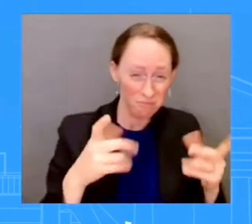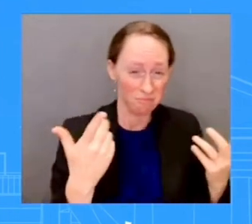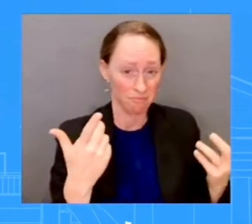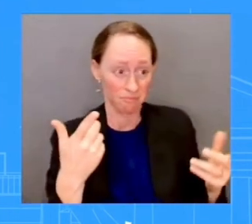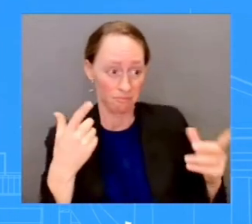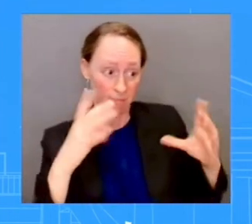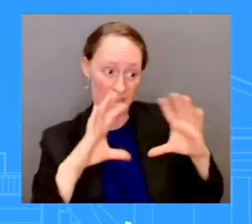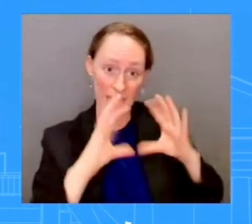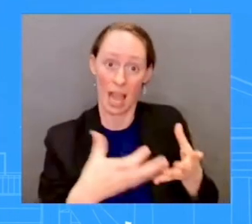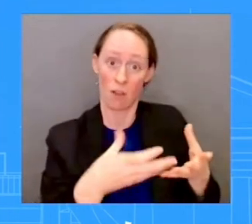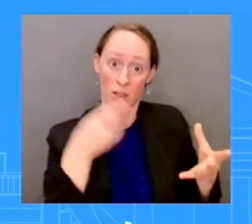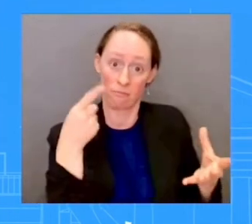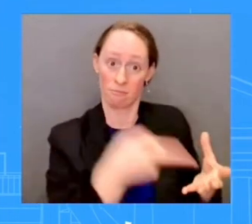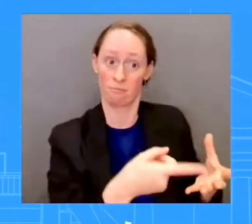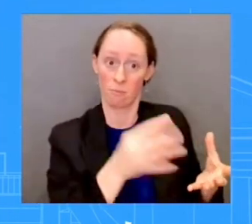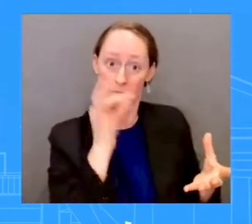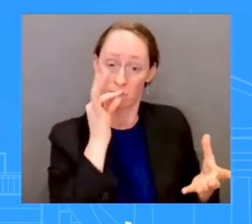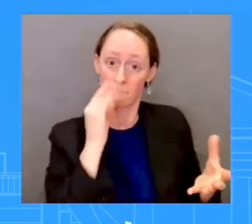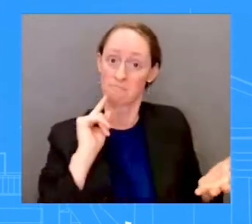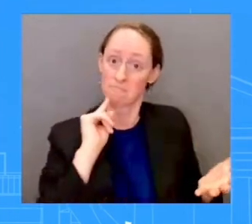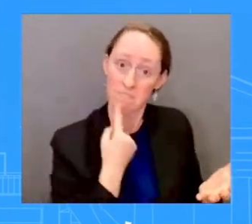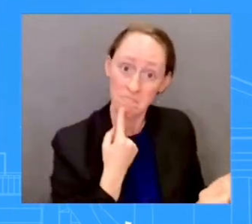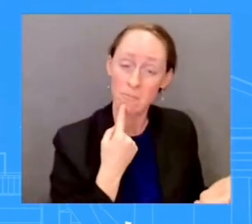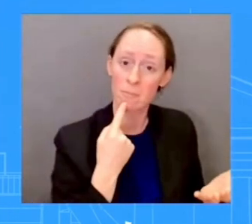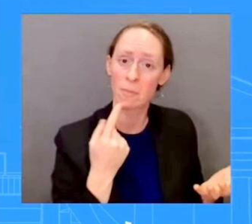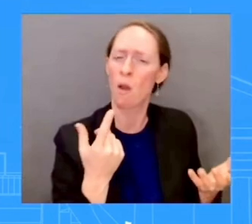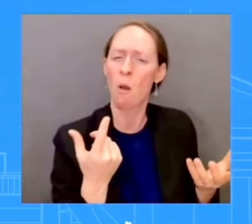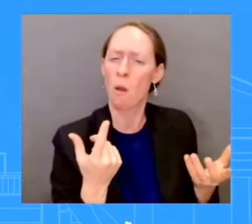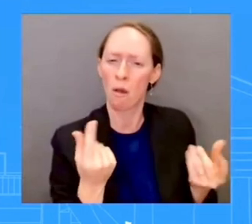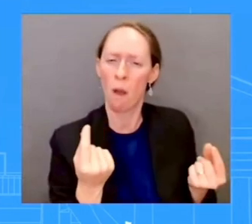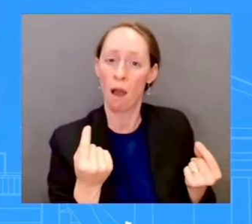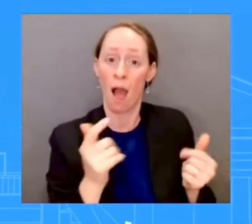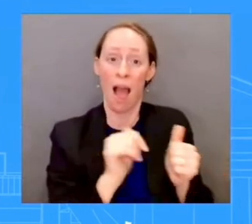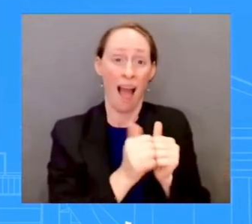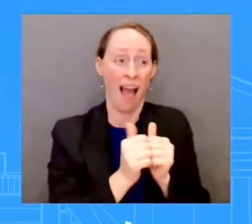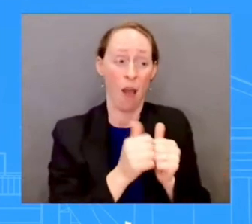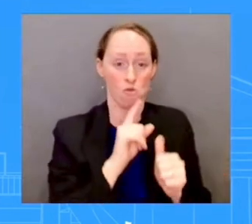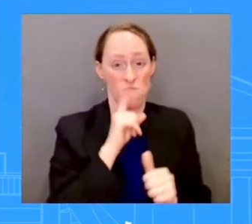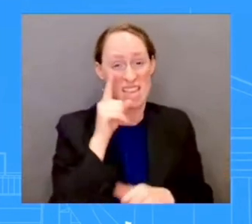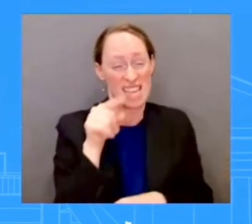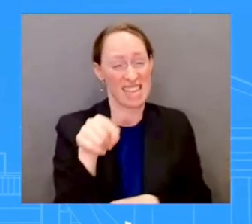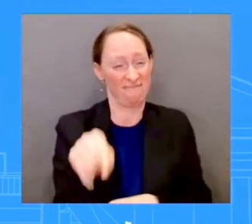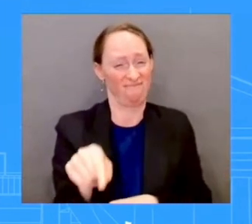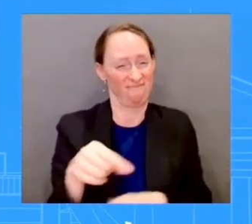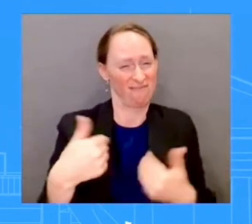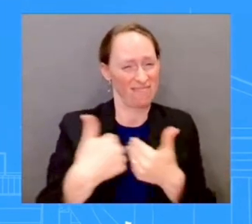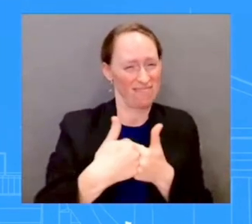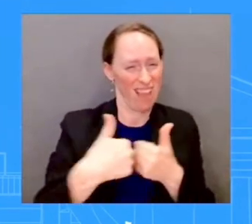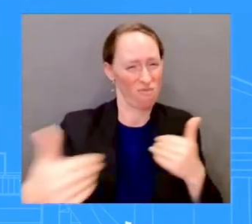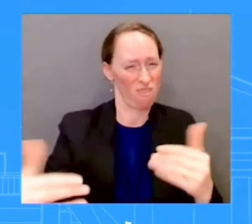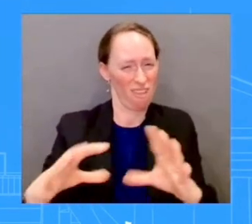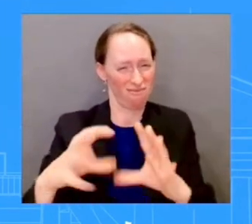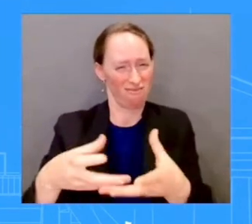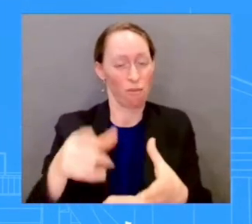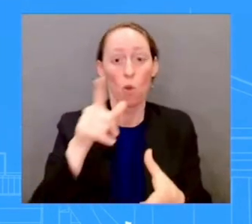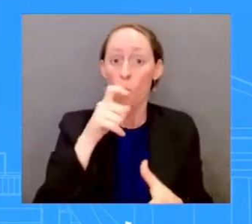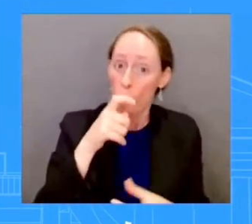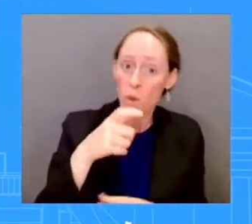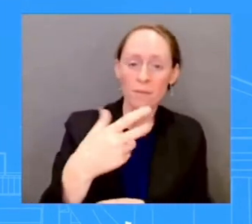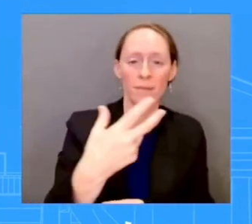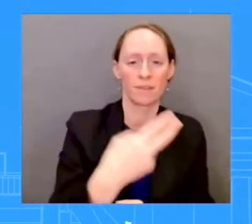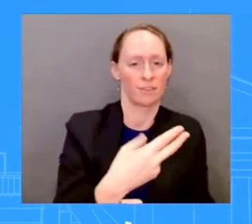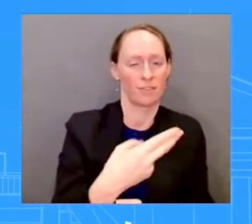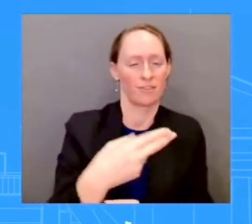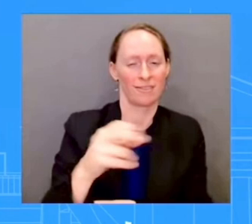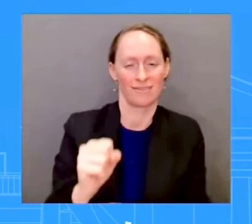independent process. I want to be very clear on that. That is led by HHS and DOJ. It is going to be very much guided by evidence, and so I'm